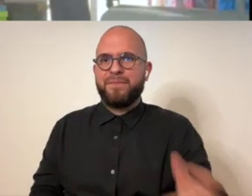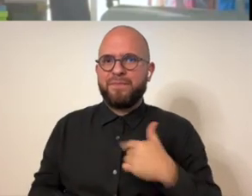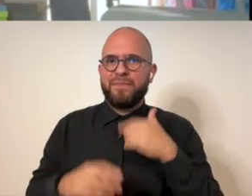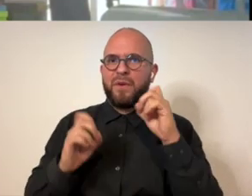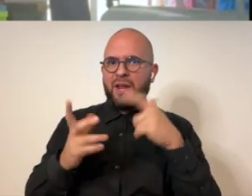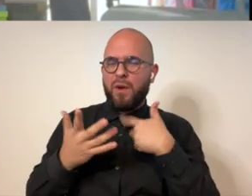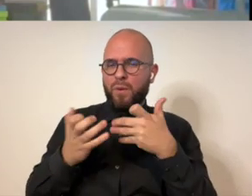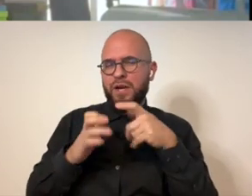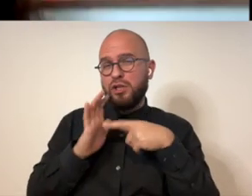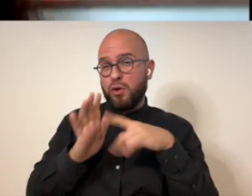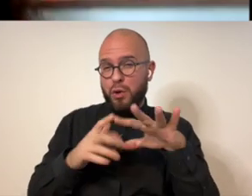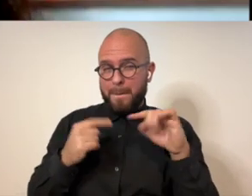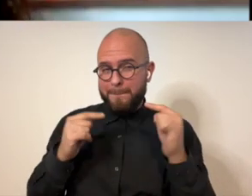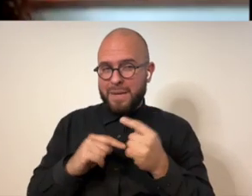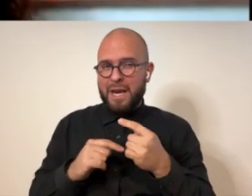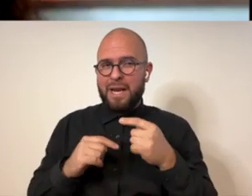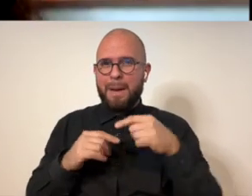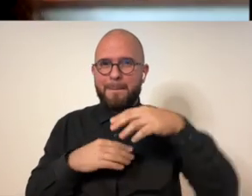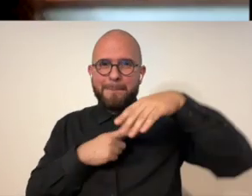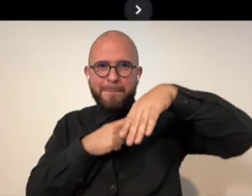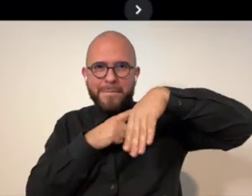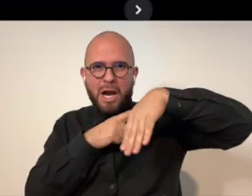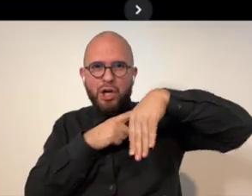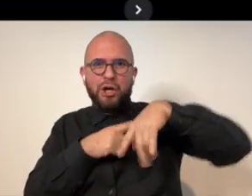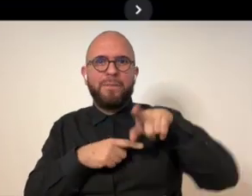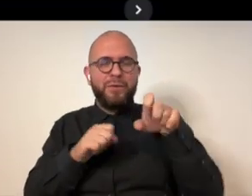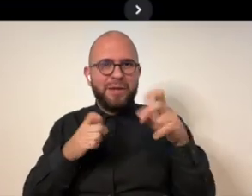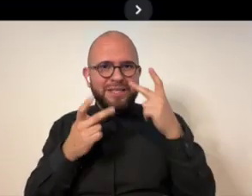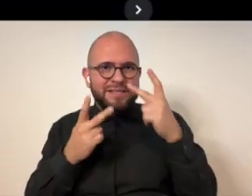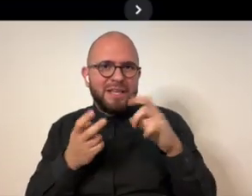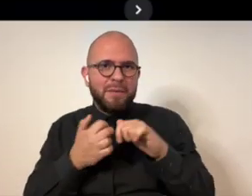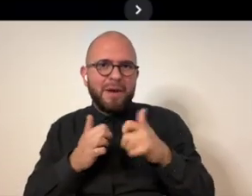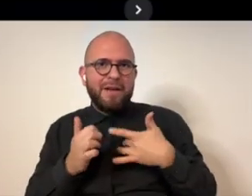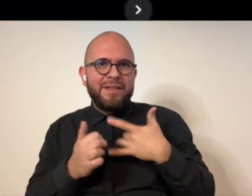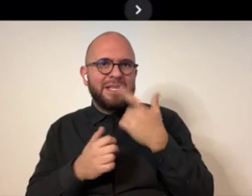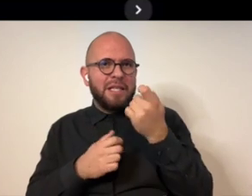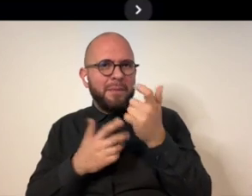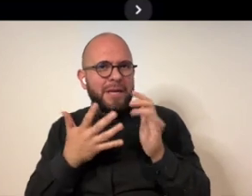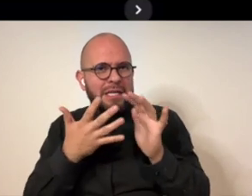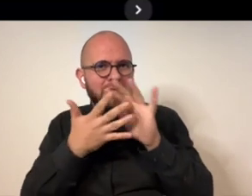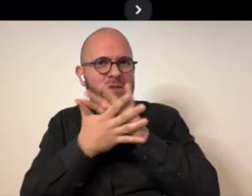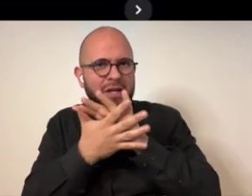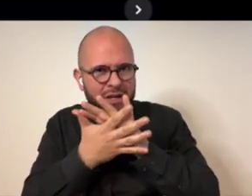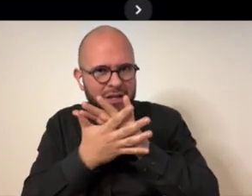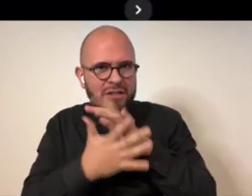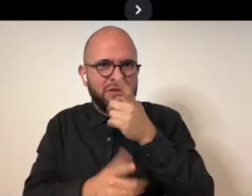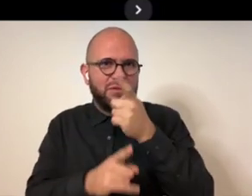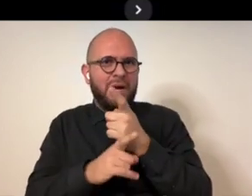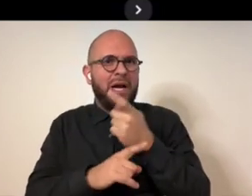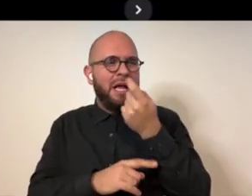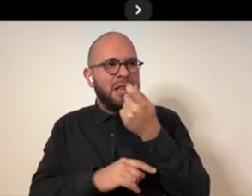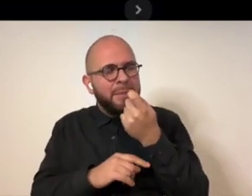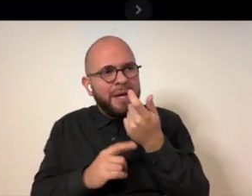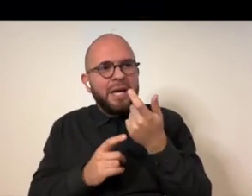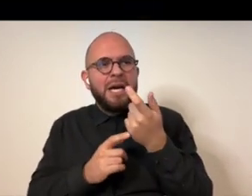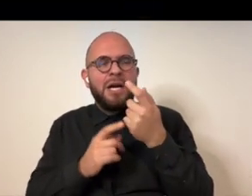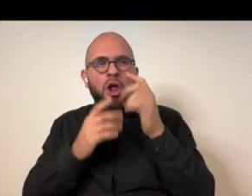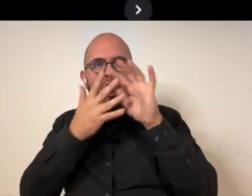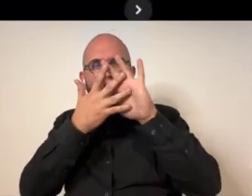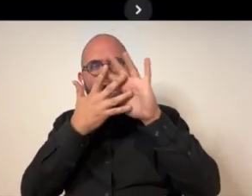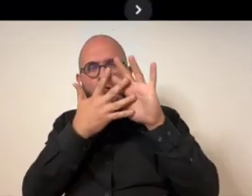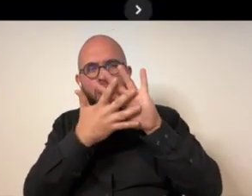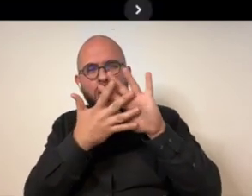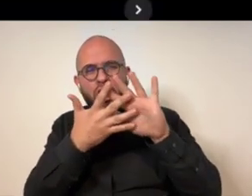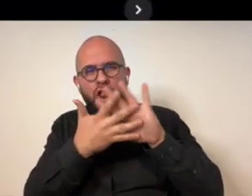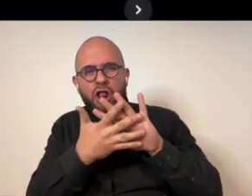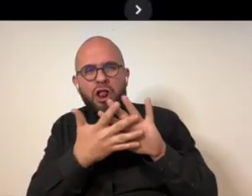i'm going to share the screen to show your pain banner you can see it but it's just it's a little bit disguised in there